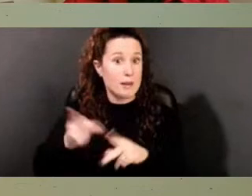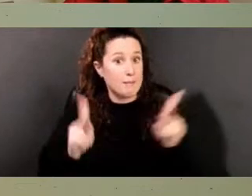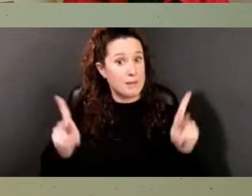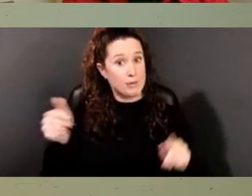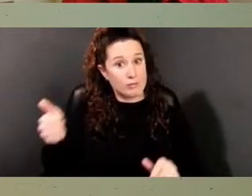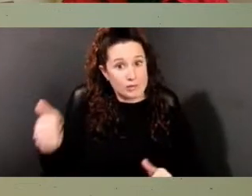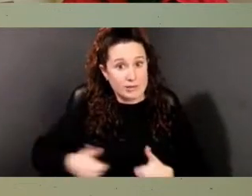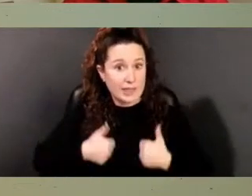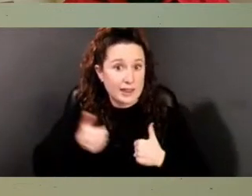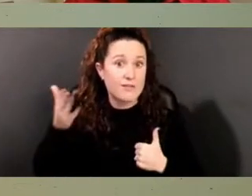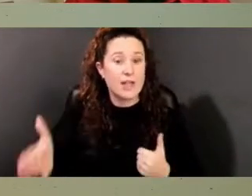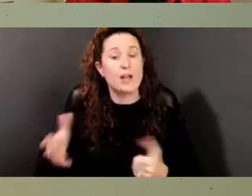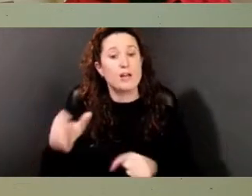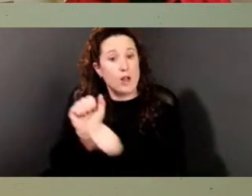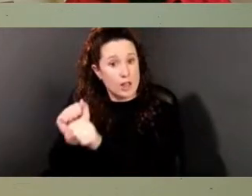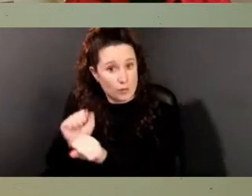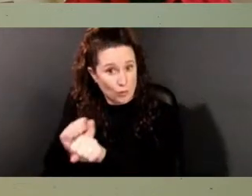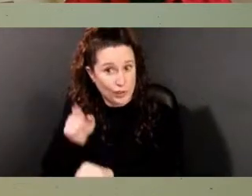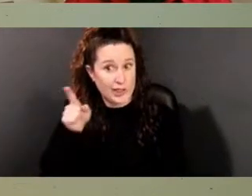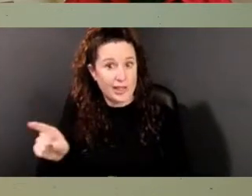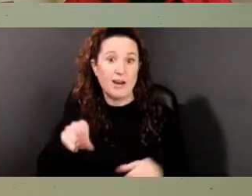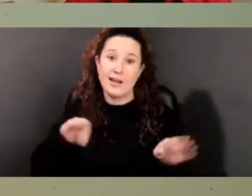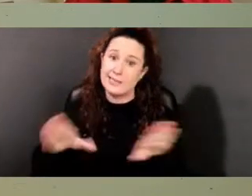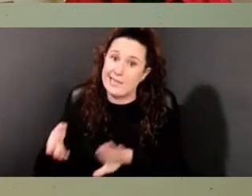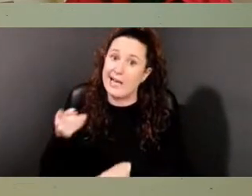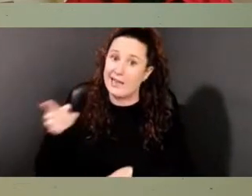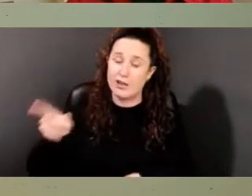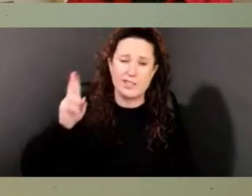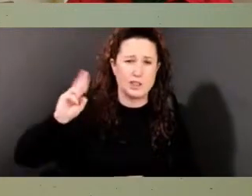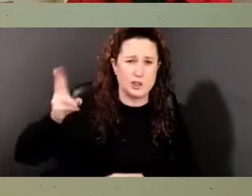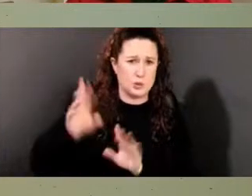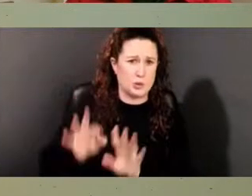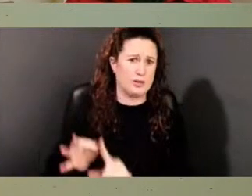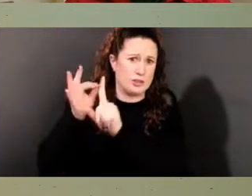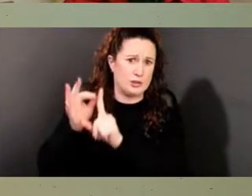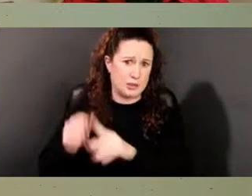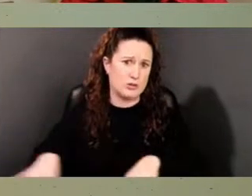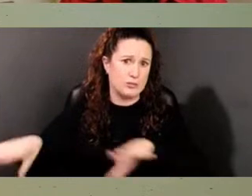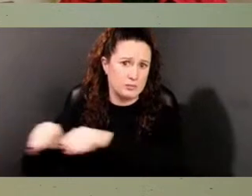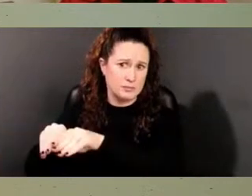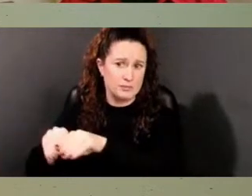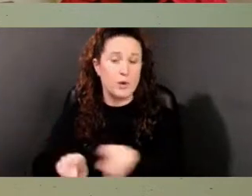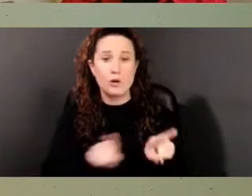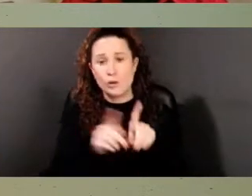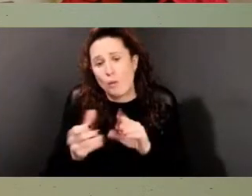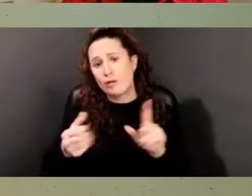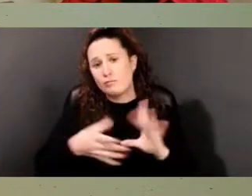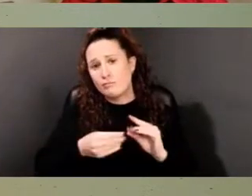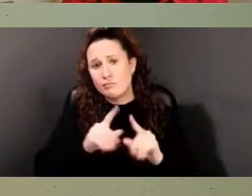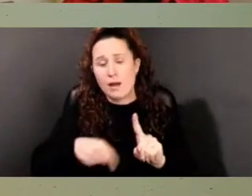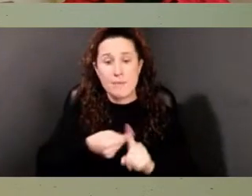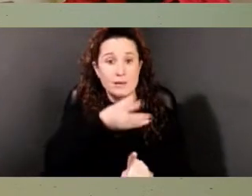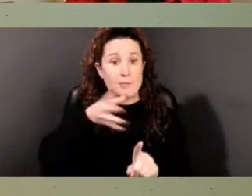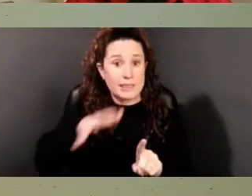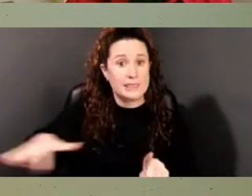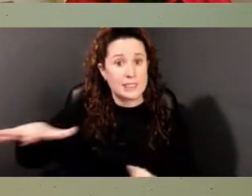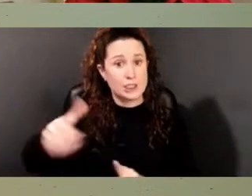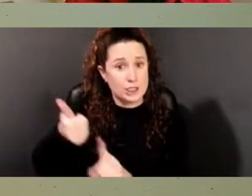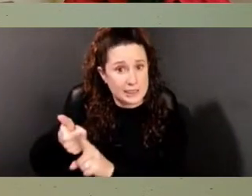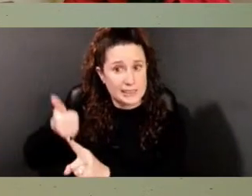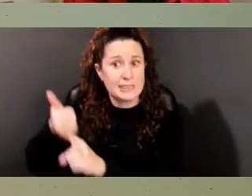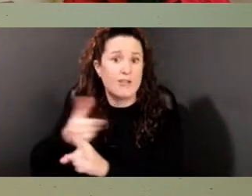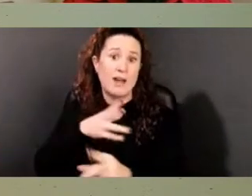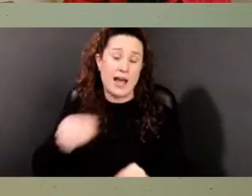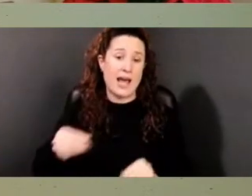died on this historic site. I'd also like to talk about the plantation and about the discovery of the African burial ground.